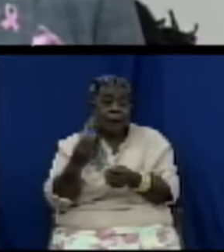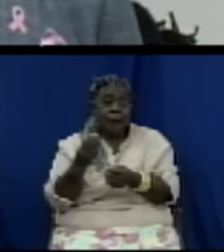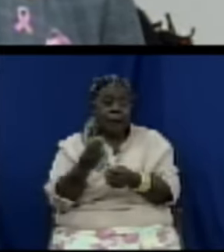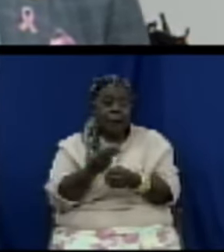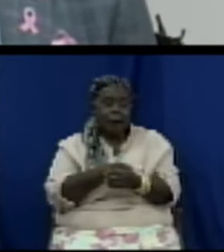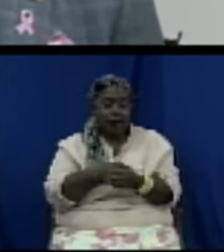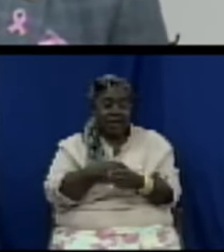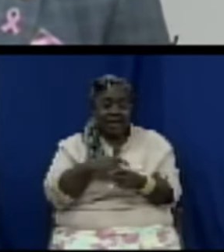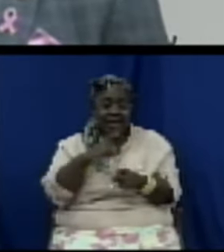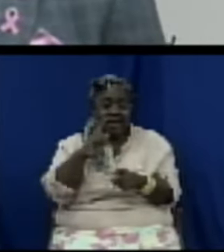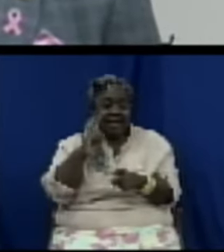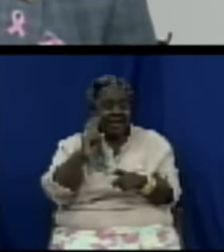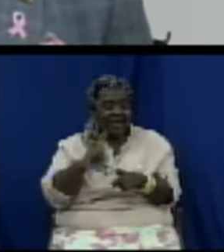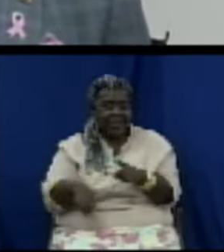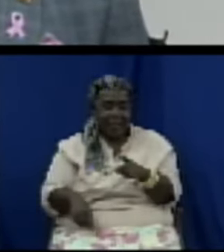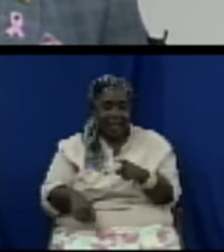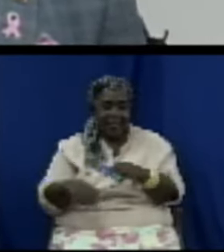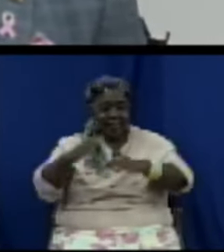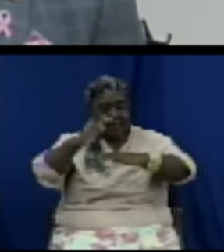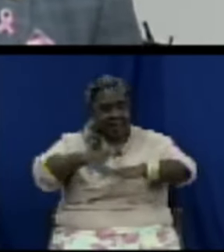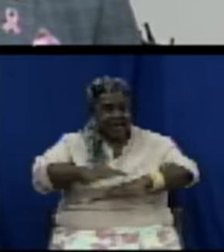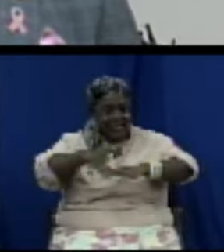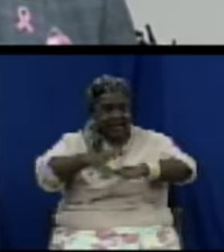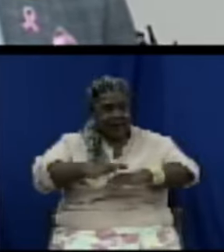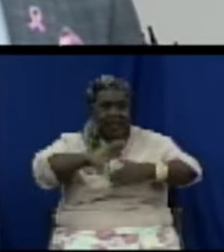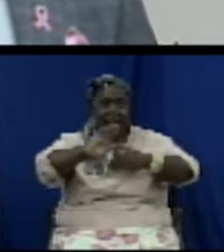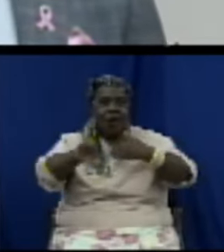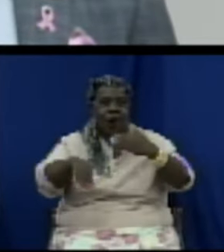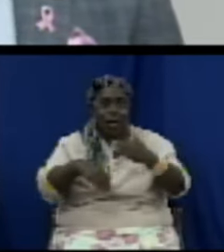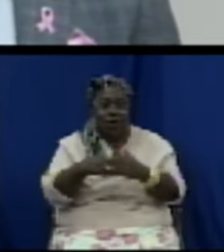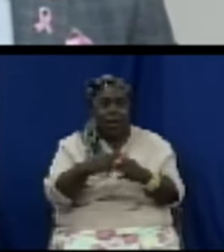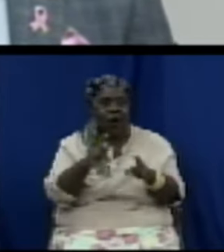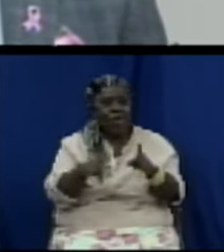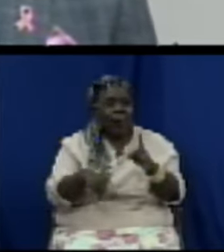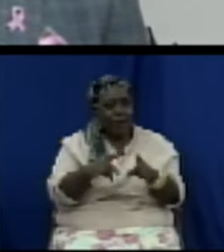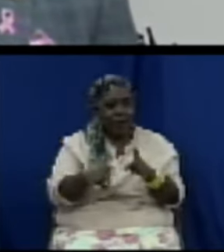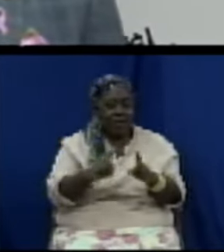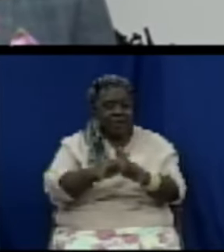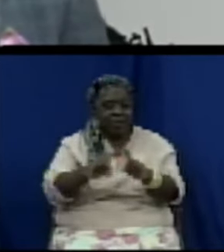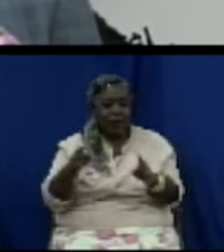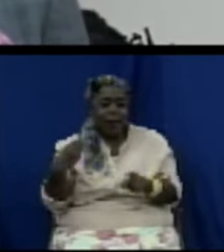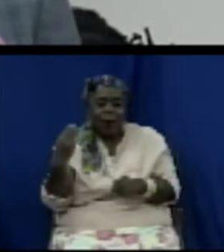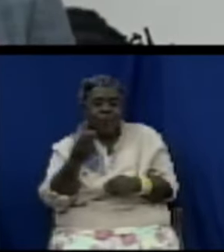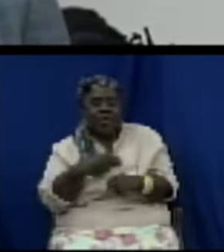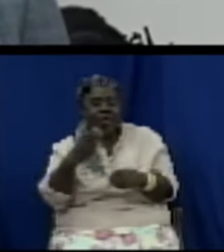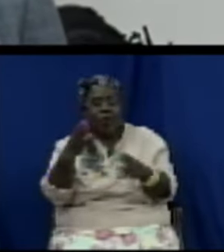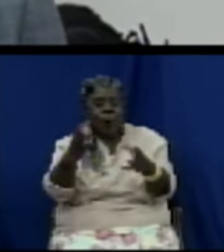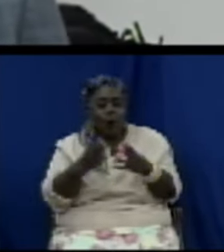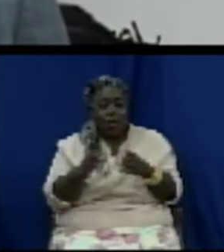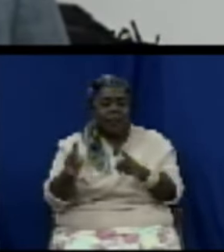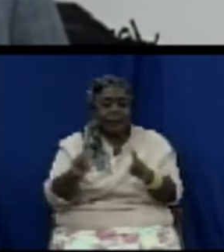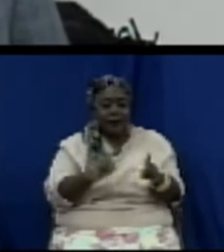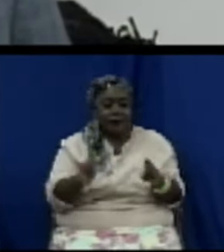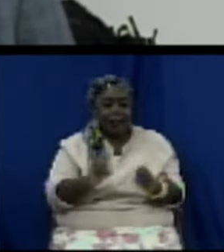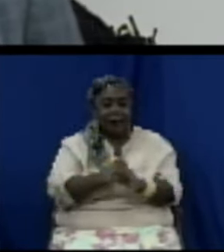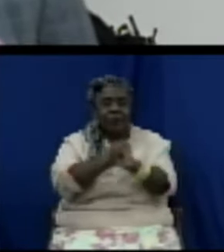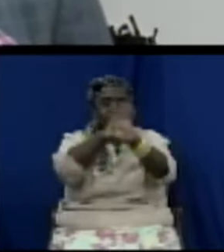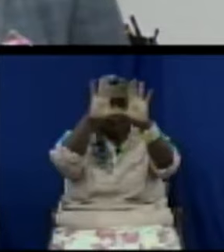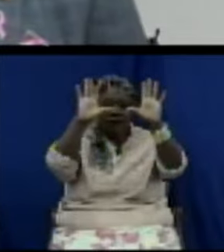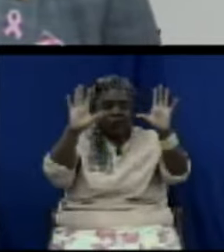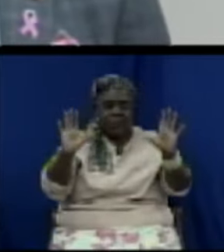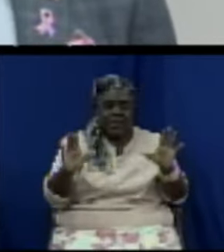person or every single scenario, but I always believe if we were to do it in an open and transparent way, that at the end of the day,